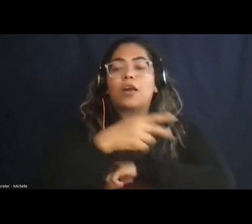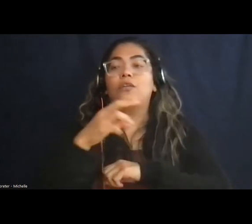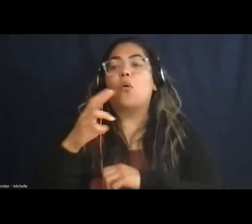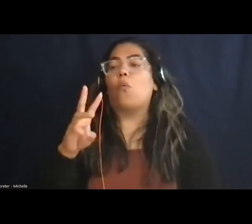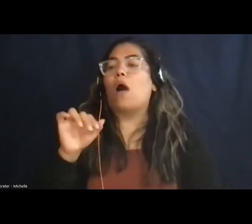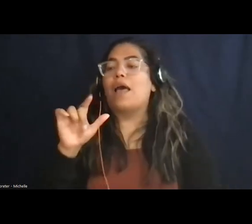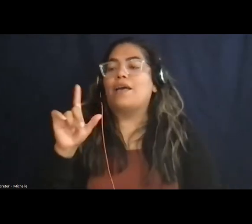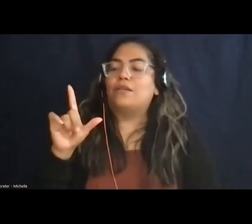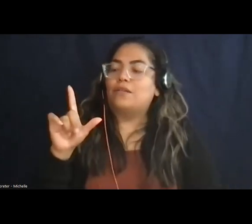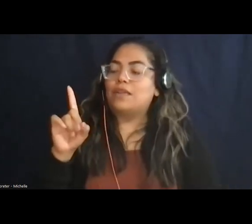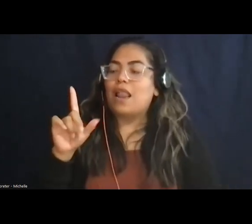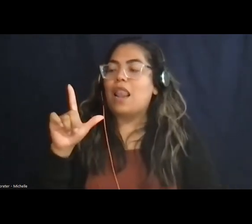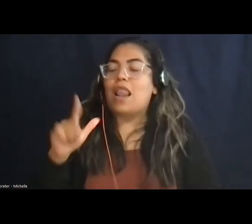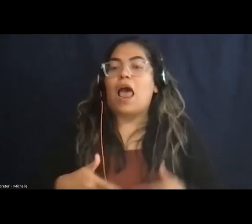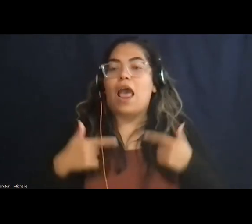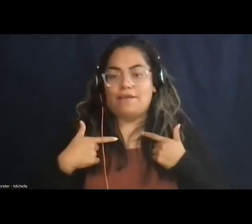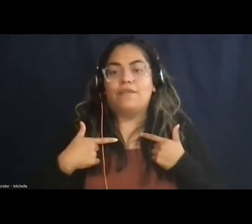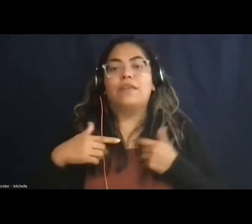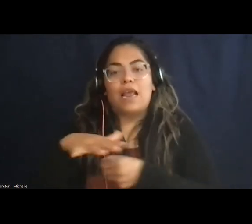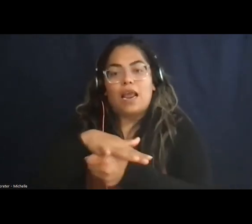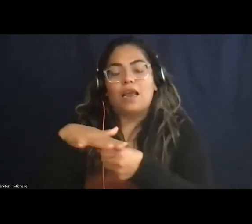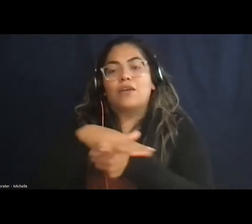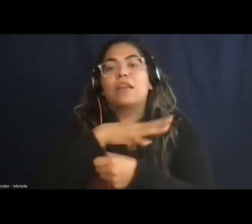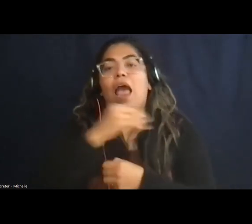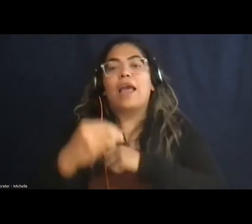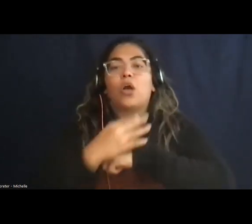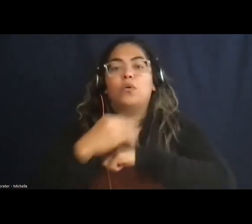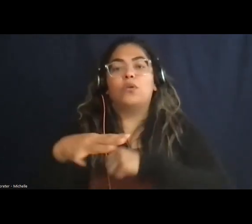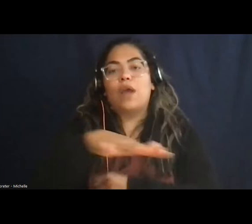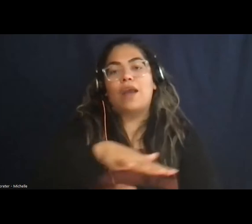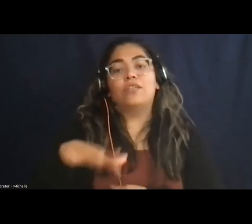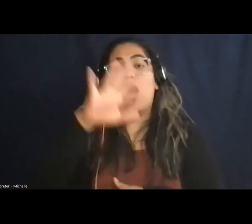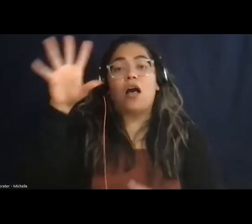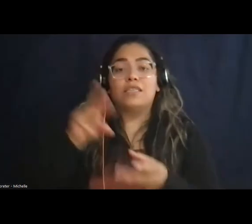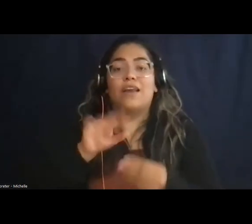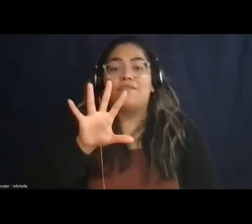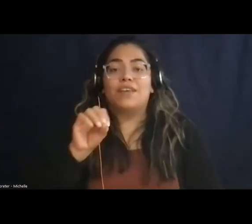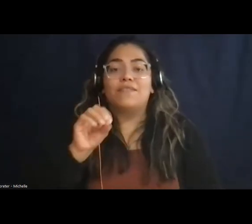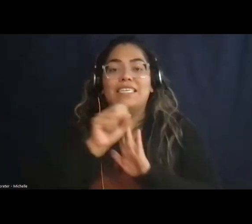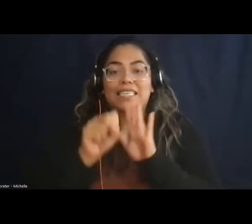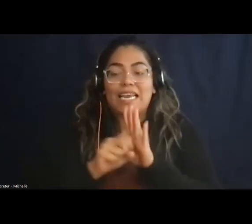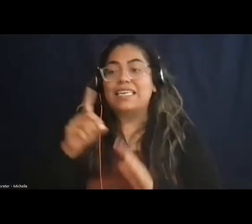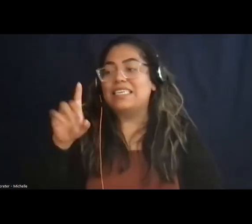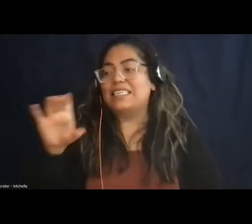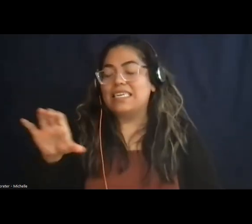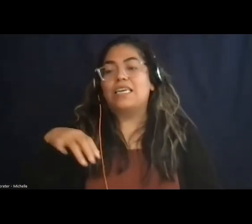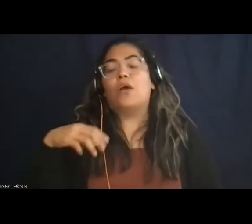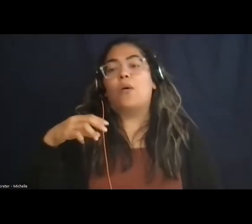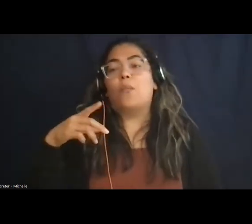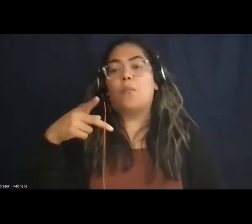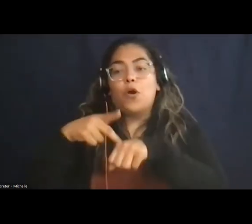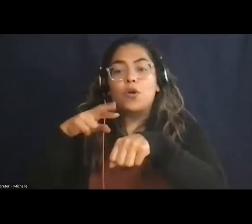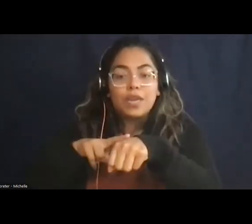national forests, and coastal areas in all 50 states, D.C., Puerto Rico, the U.S. Virgin Islands,